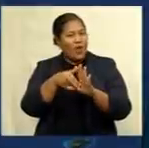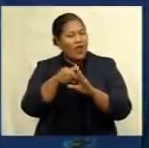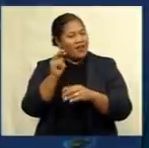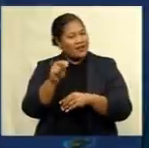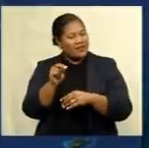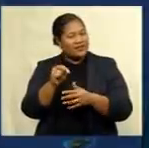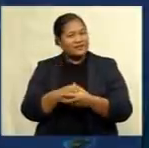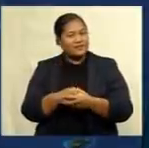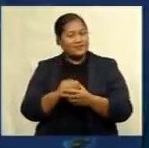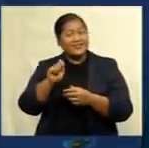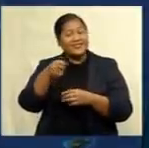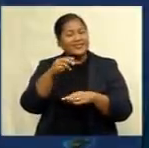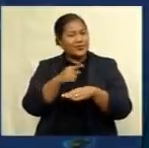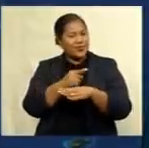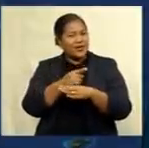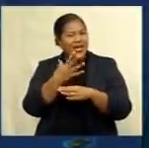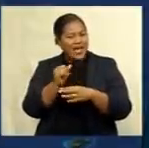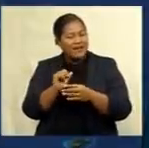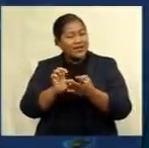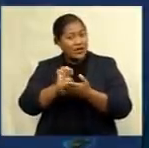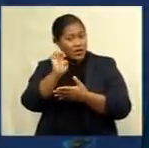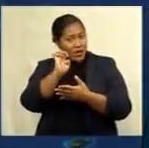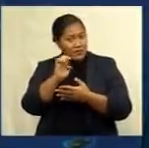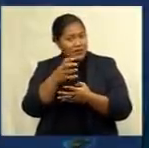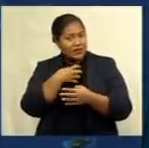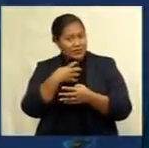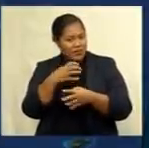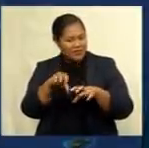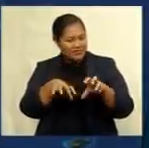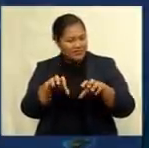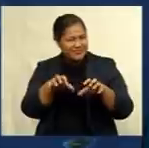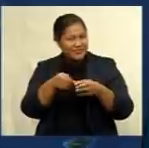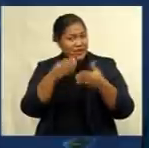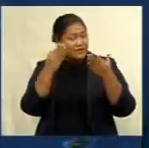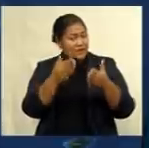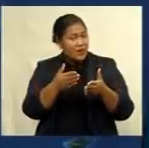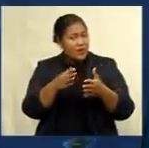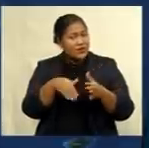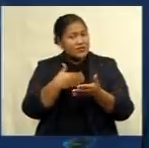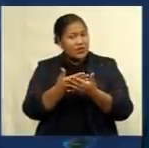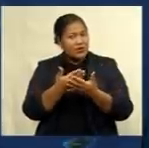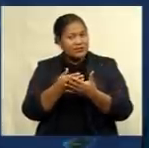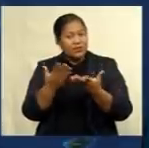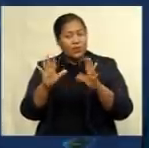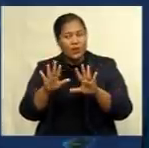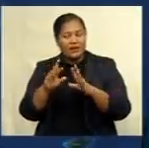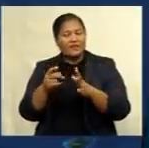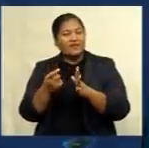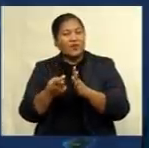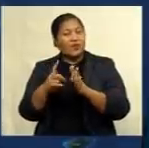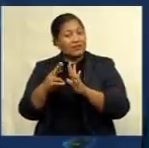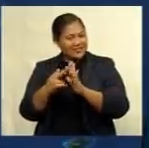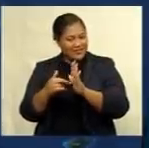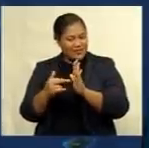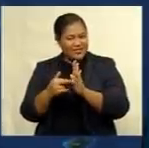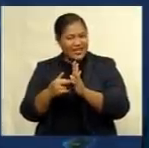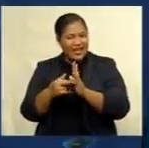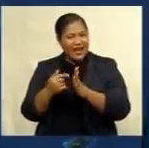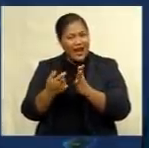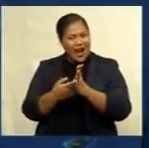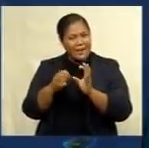Next week is packed with economic events, with major focus being the interest rate decision by the Reserve Bank of New Zealand on Wednesday.